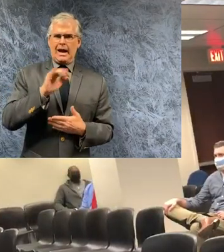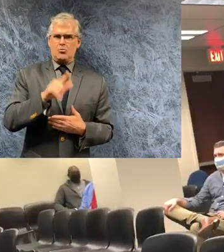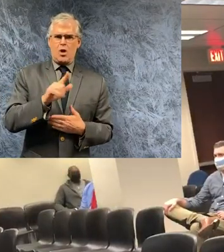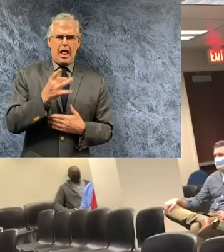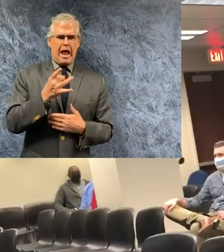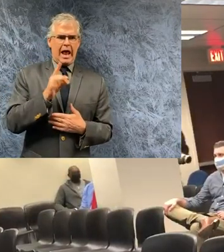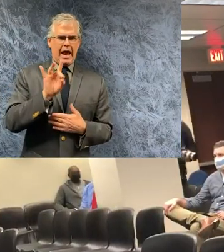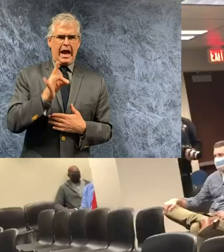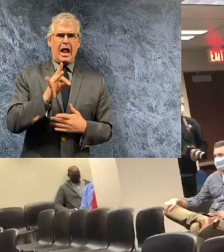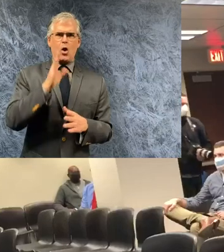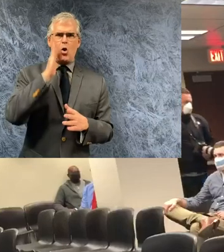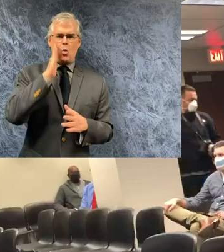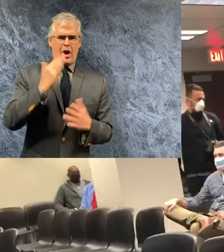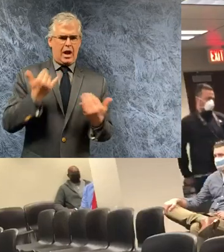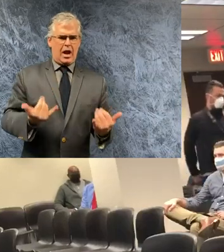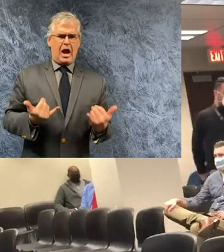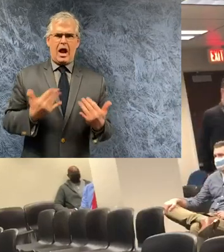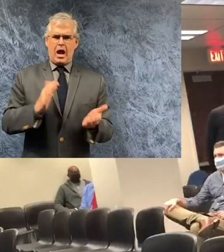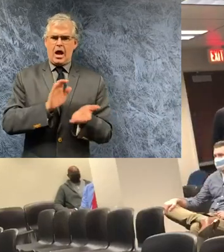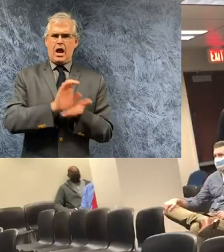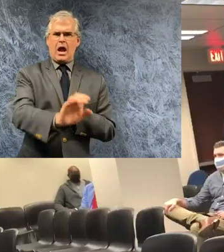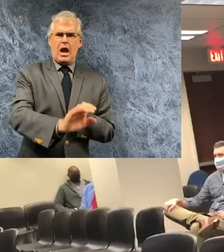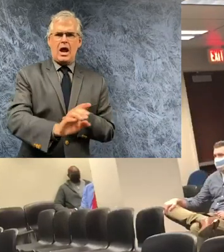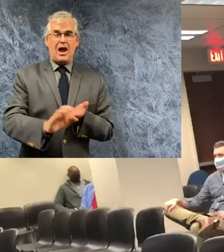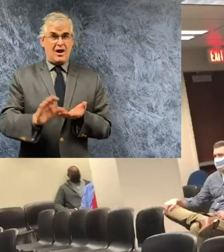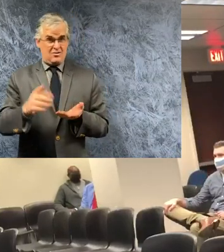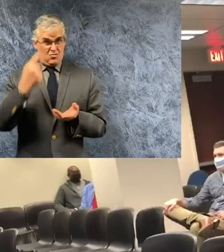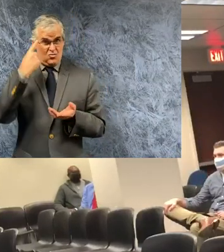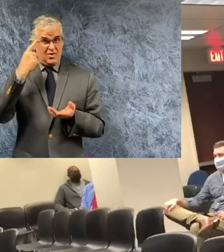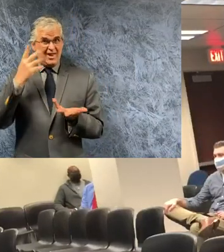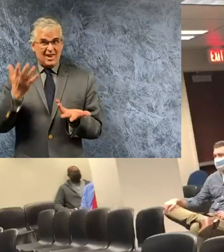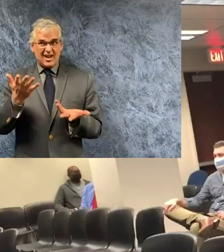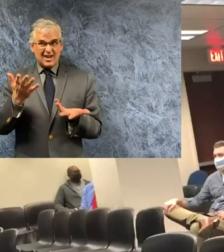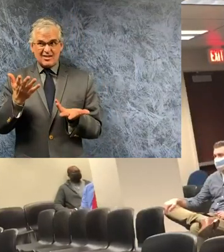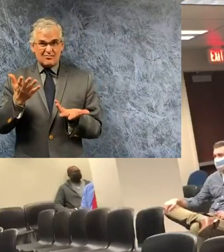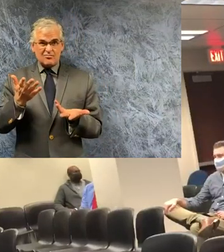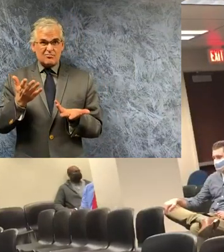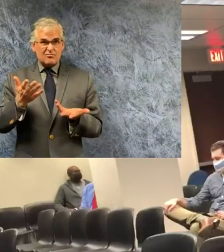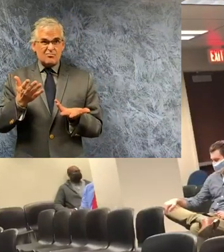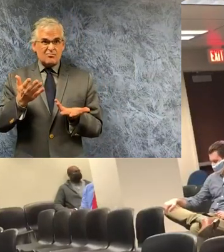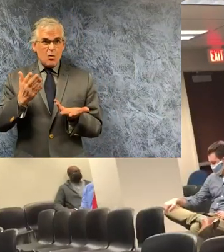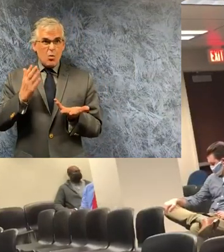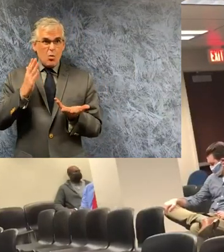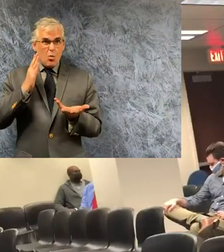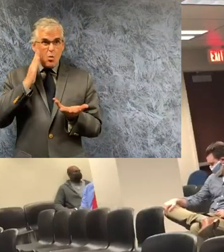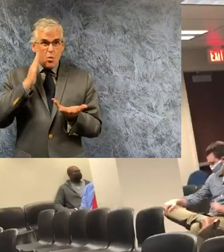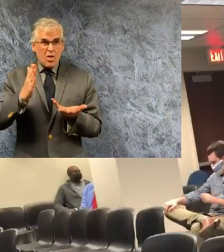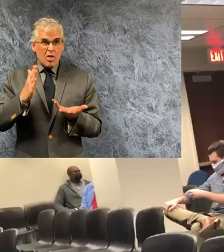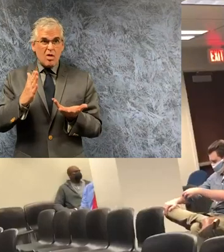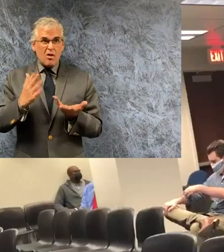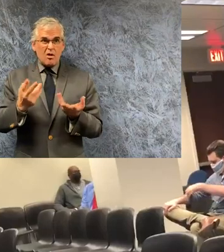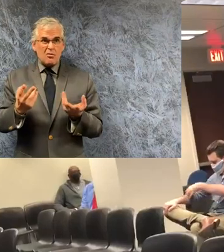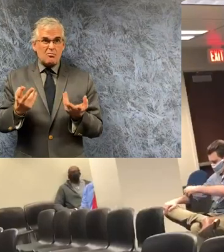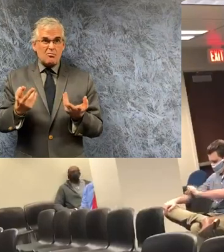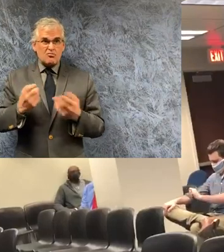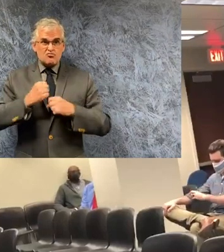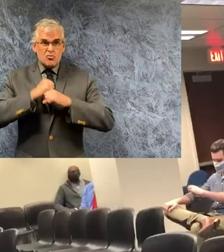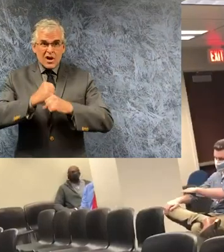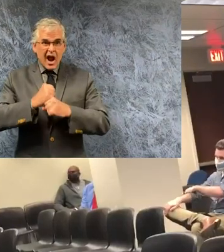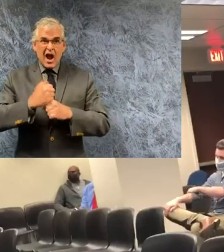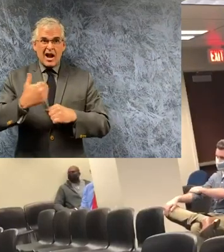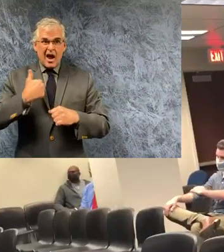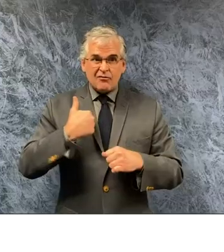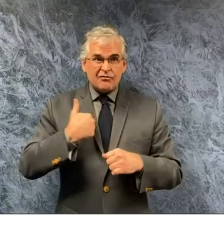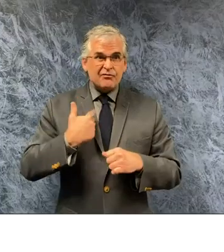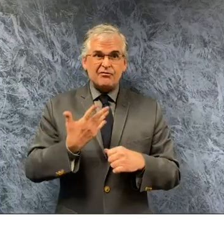if they're i guess applicable to be evicted and is there any more rental assistance you might be looking at to